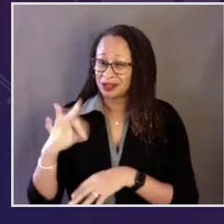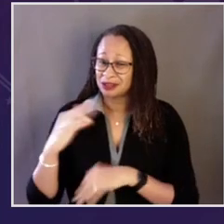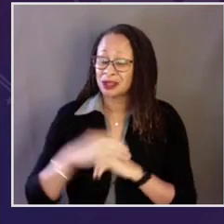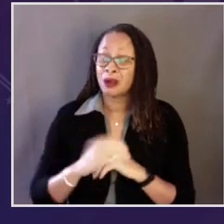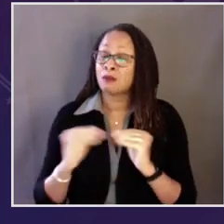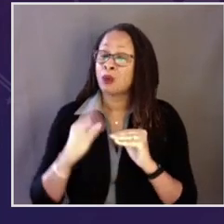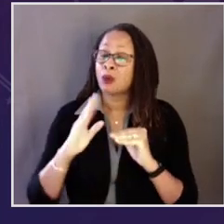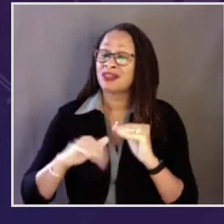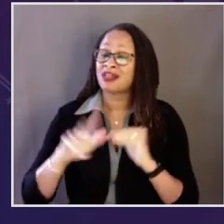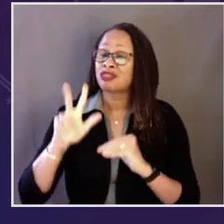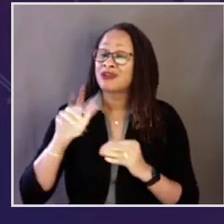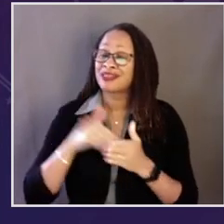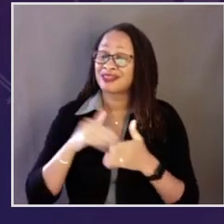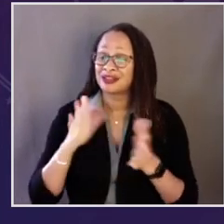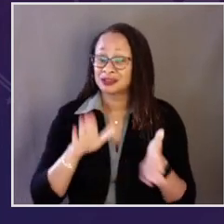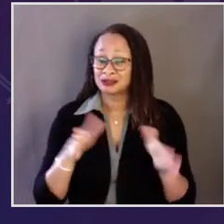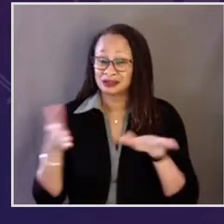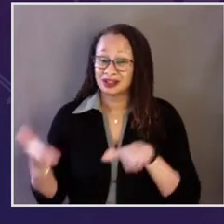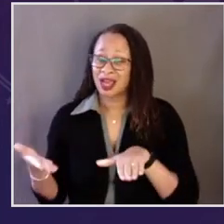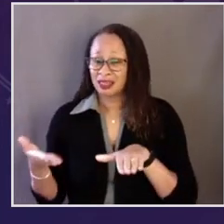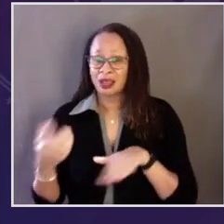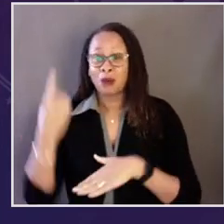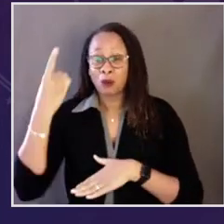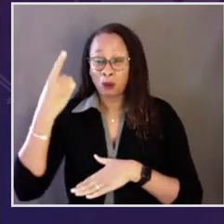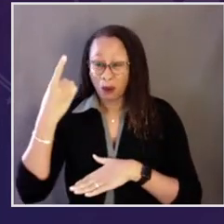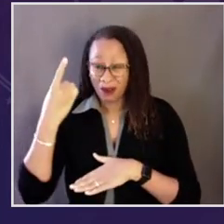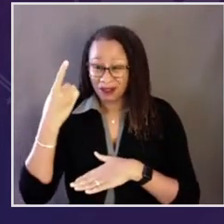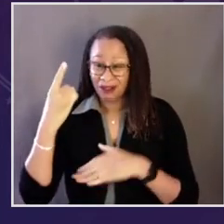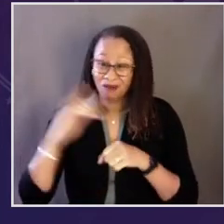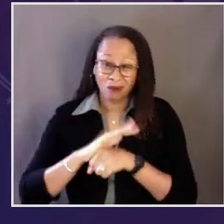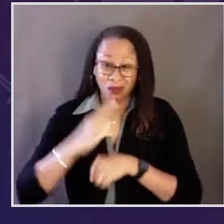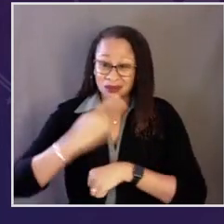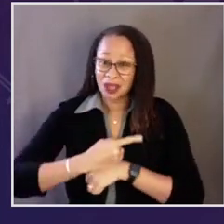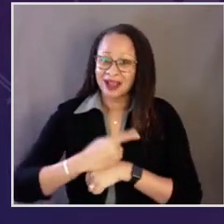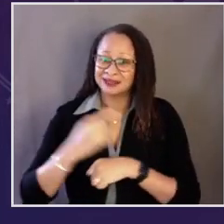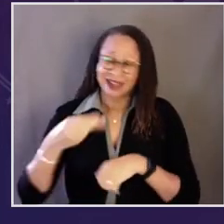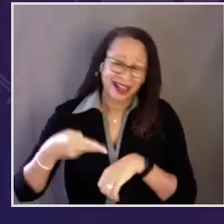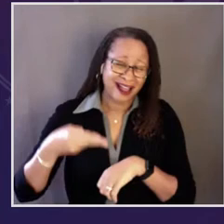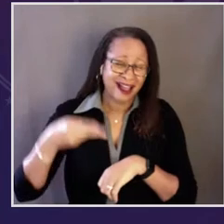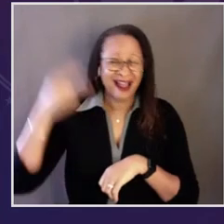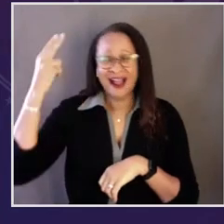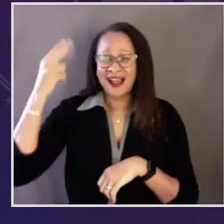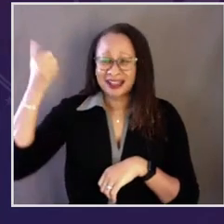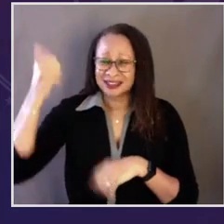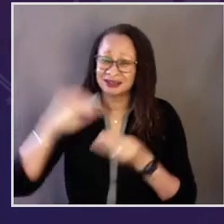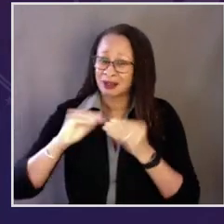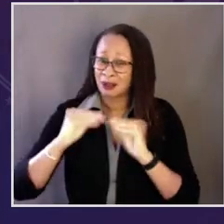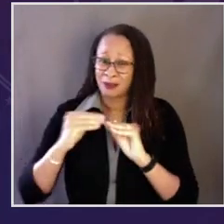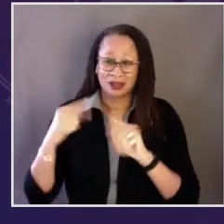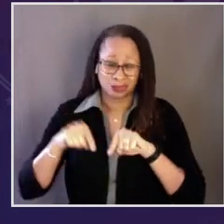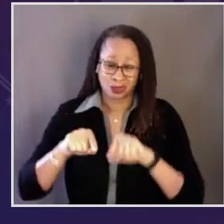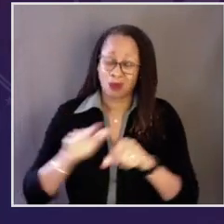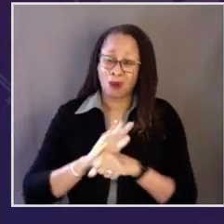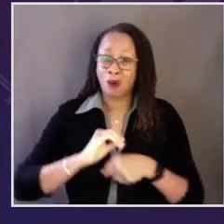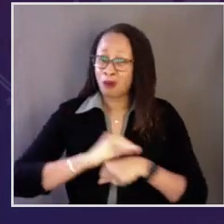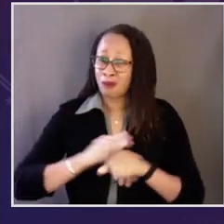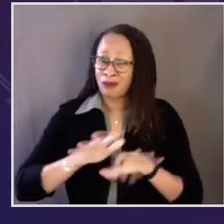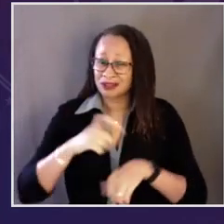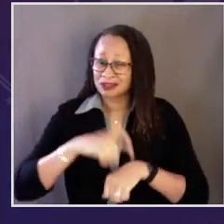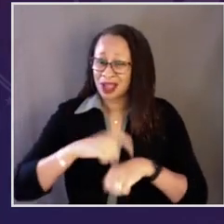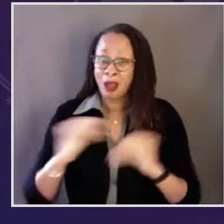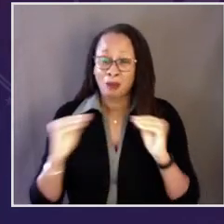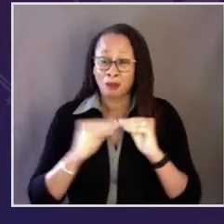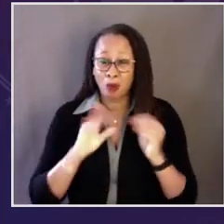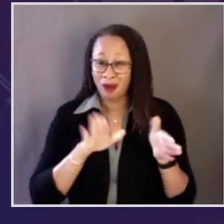fight against COVID-19. More than 3,000 deaths in one single day. The